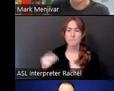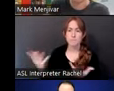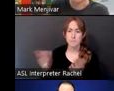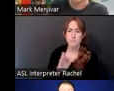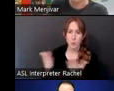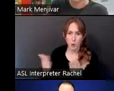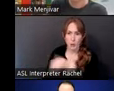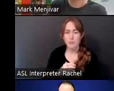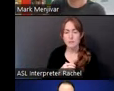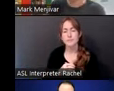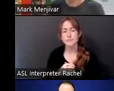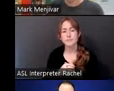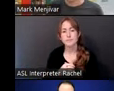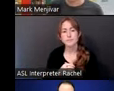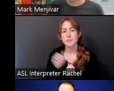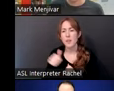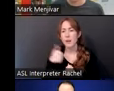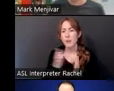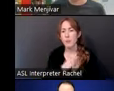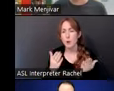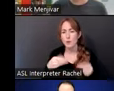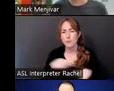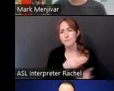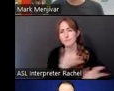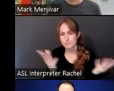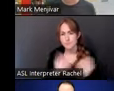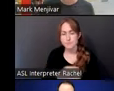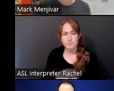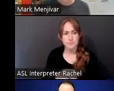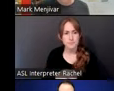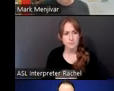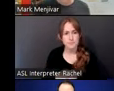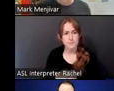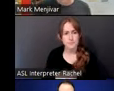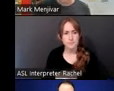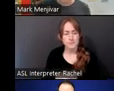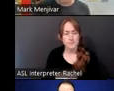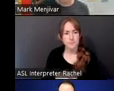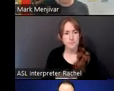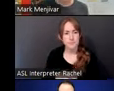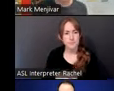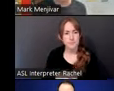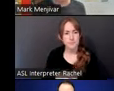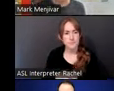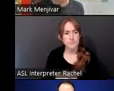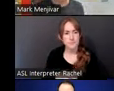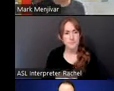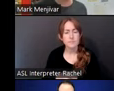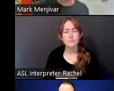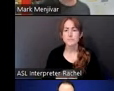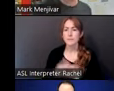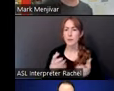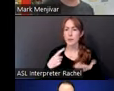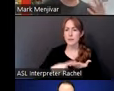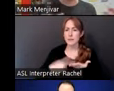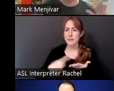narrators inside of the project. I want to talk a little bit about some of the other ways that I worked inside of this project, because I think that they